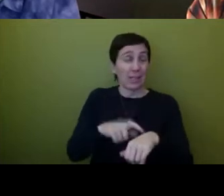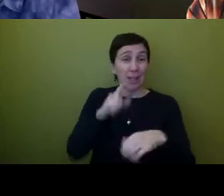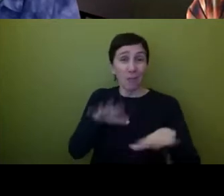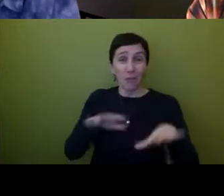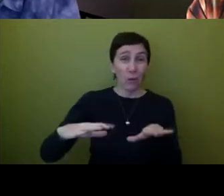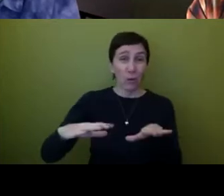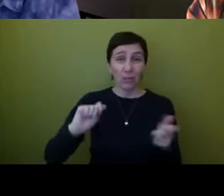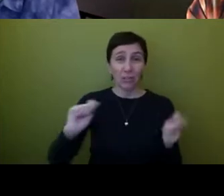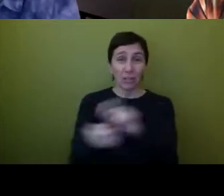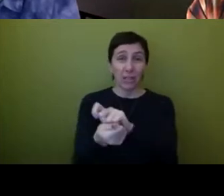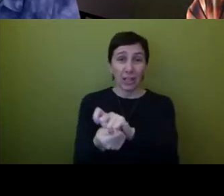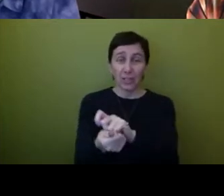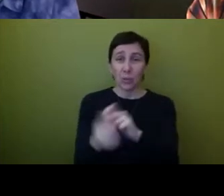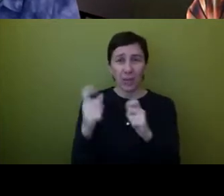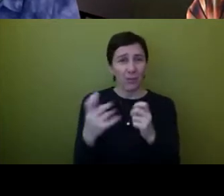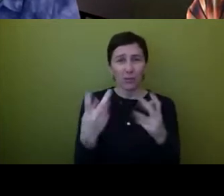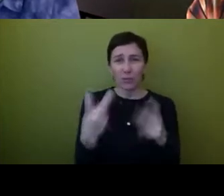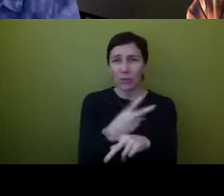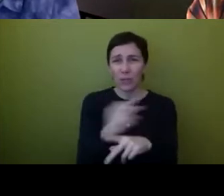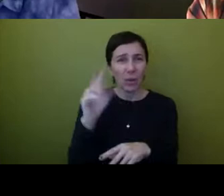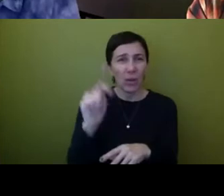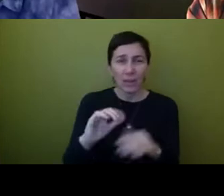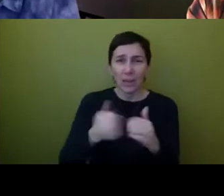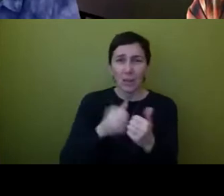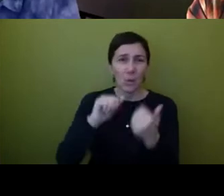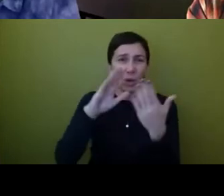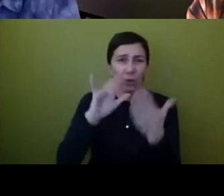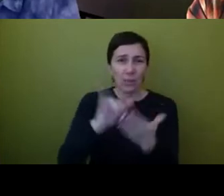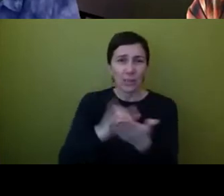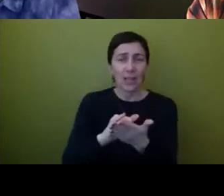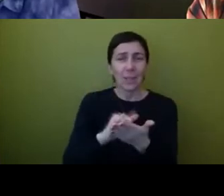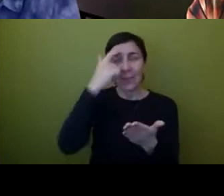uh sort of work that out and figure it out because we'll just destroy